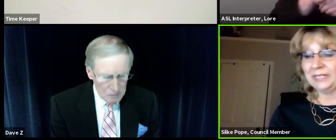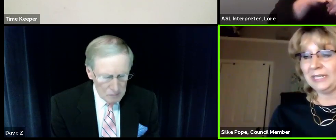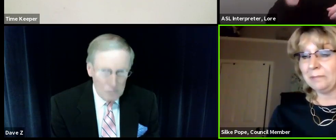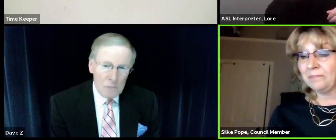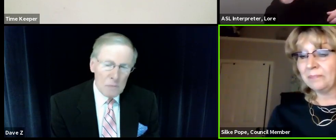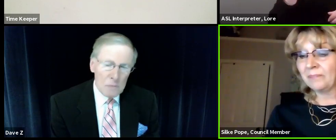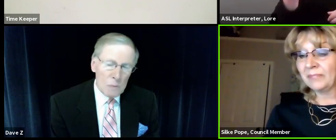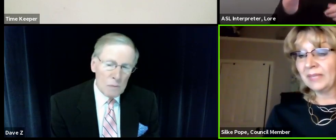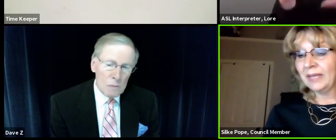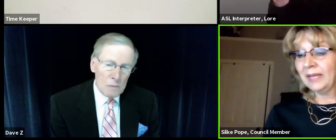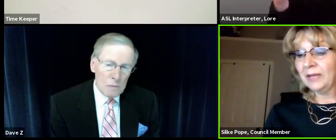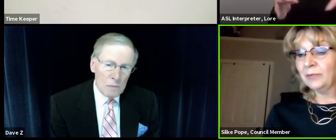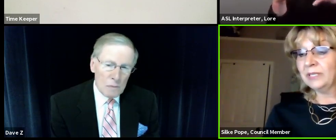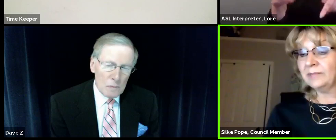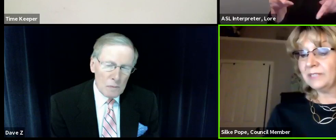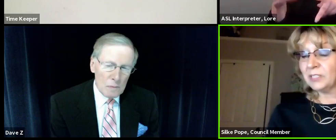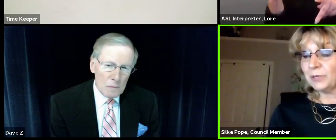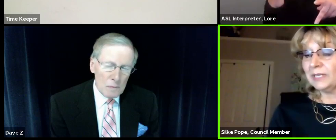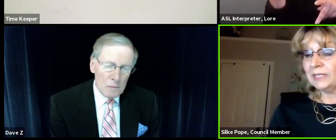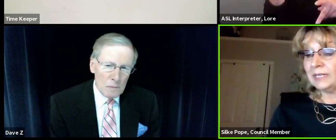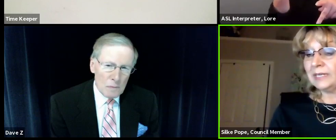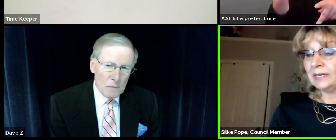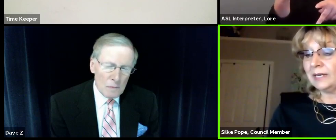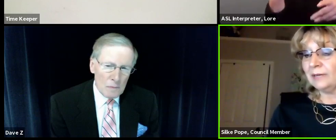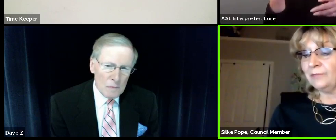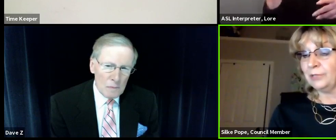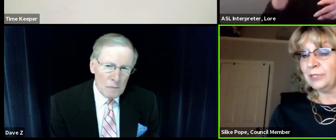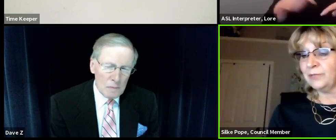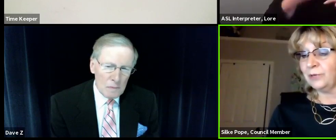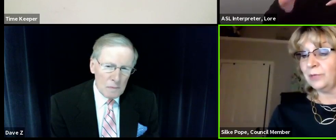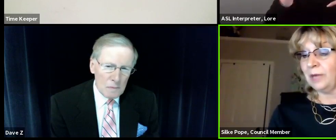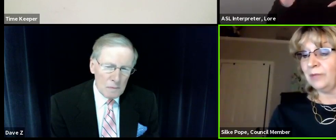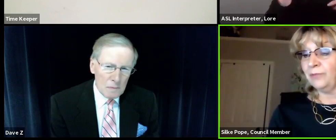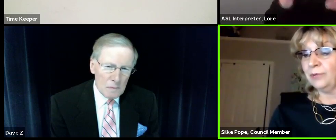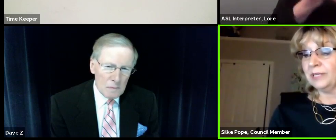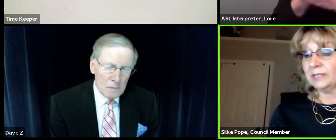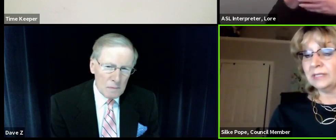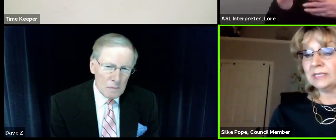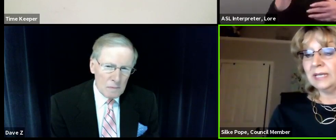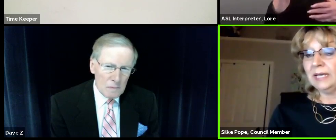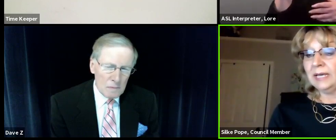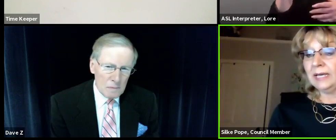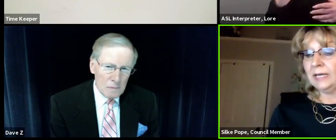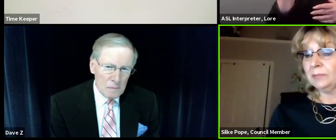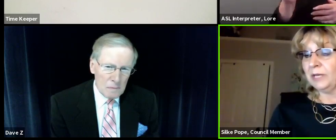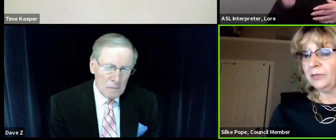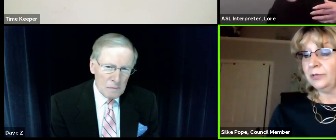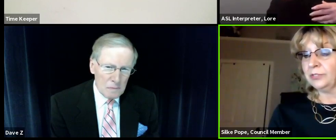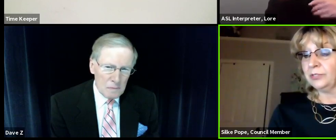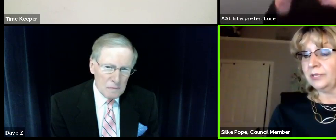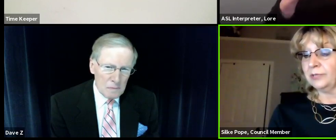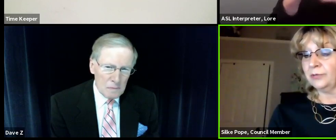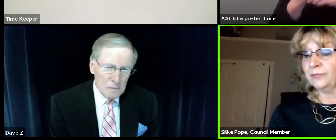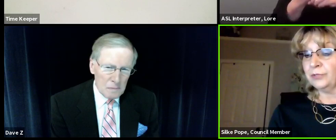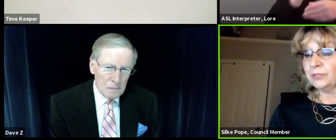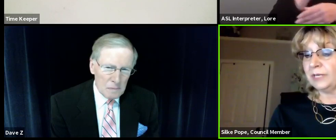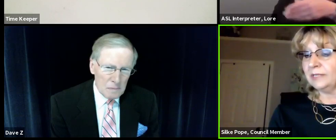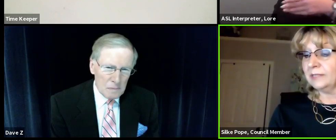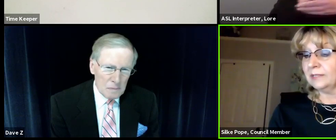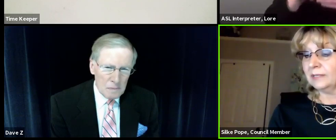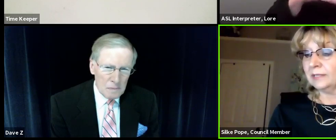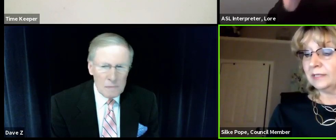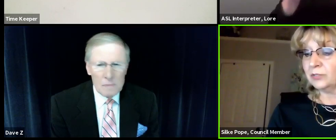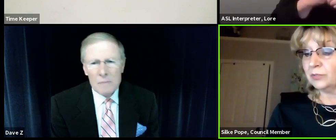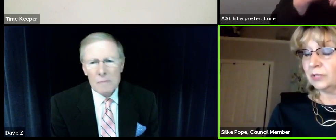opportunity. We lived in Spring Hill Lake first for about four years, and my daughter started her first